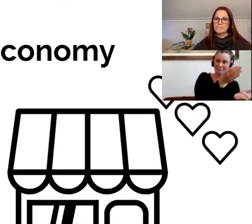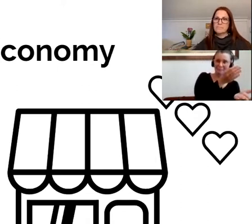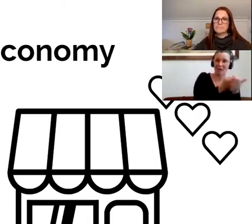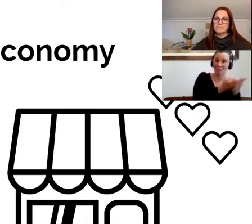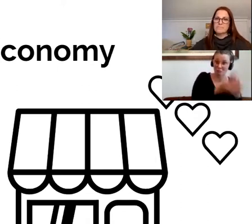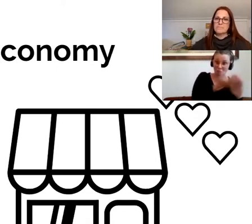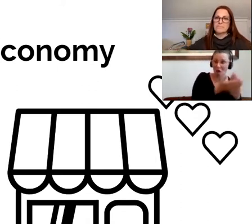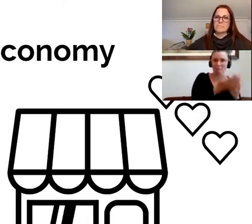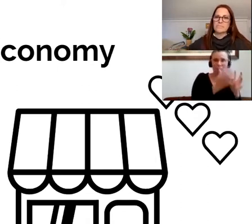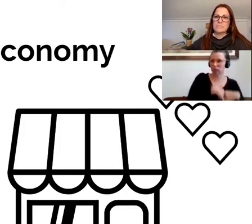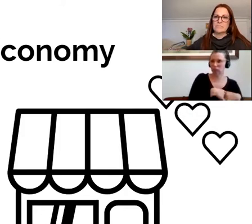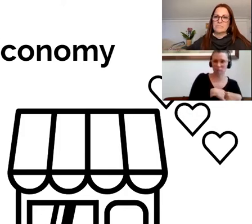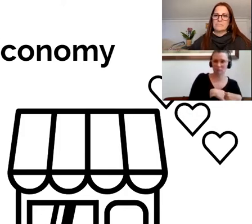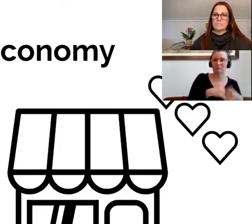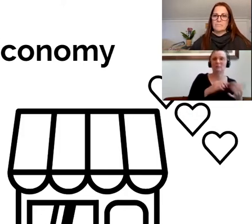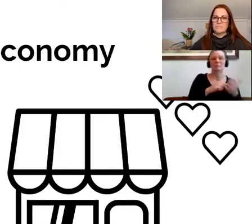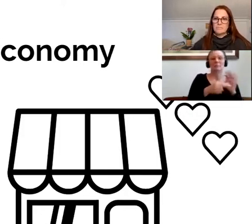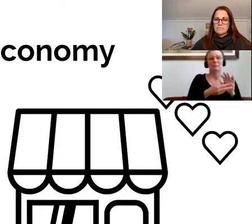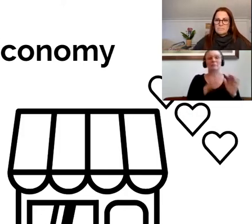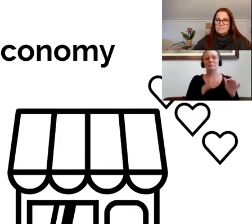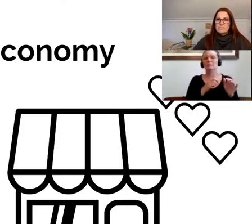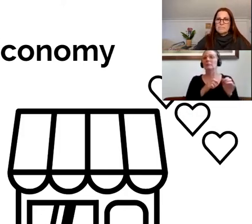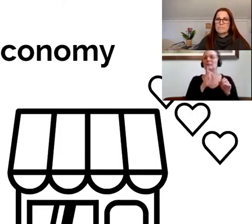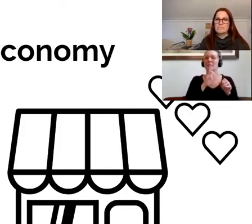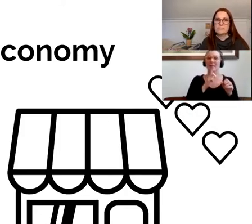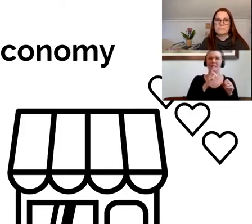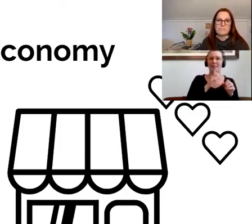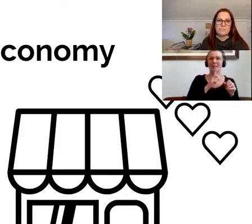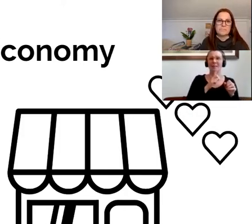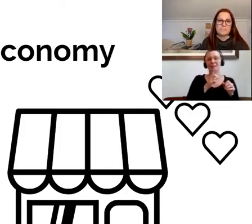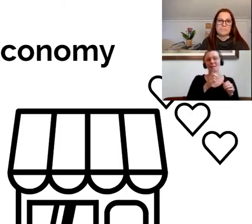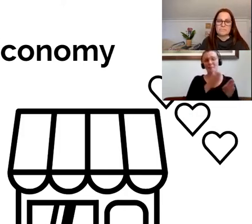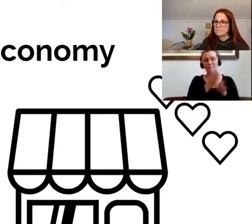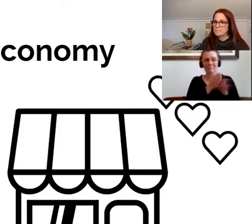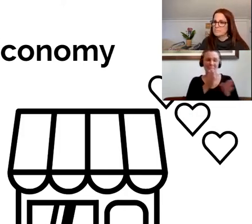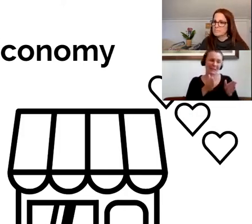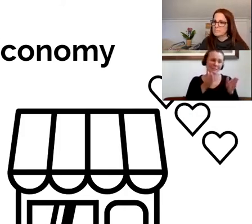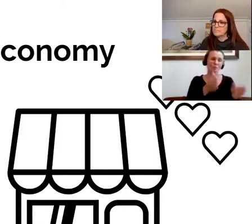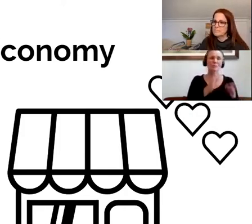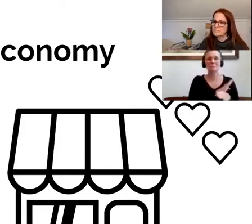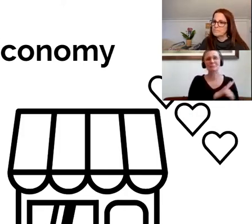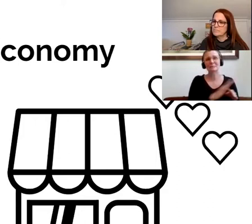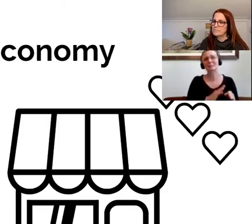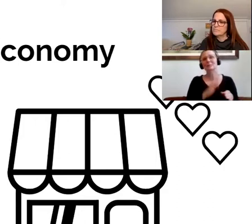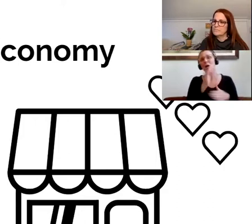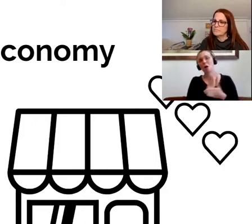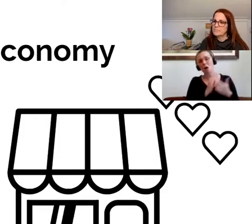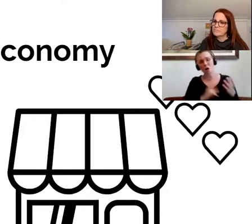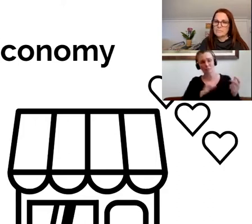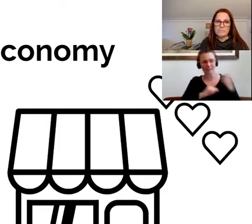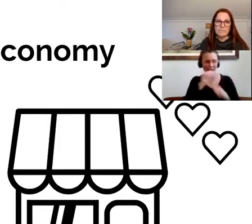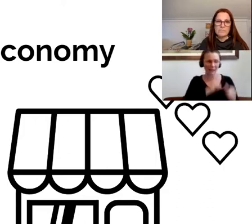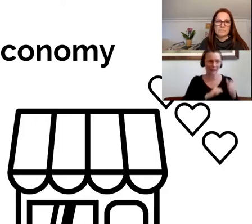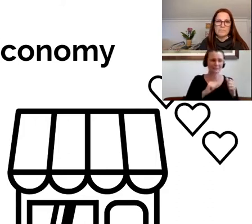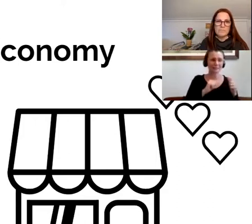complete halt here at the local level are all those main street businesses, small art galleries, the retail shops that we love, and they're so particular